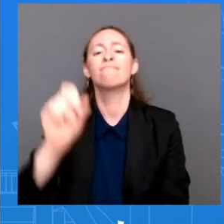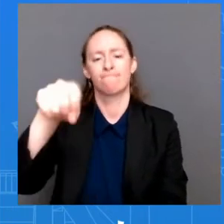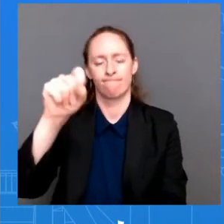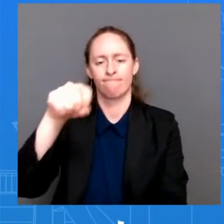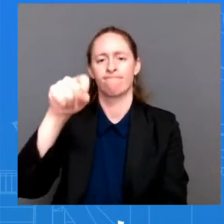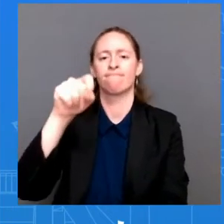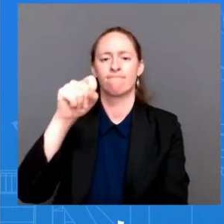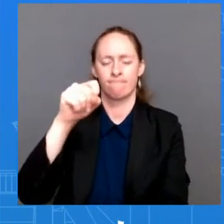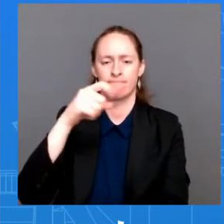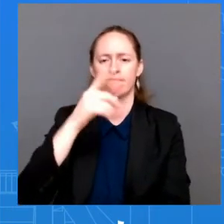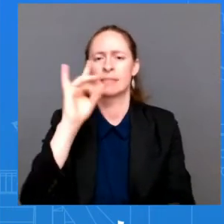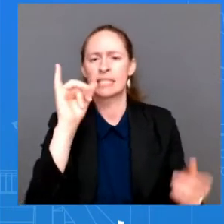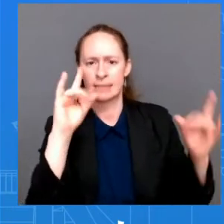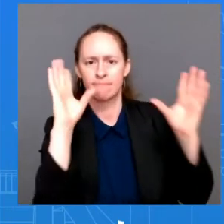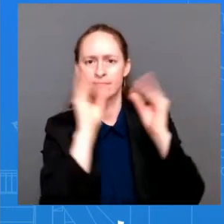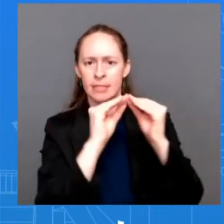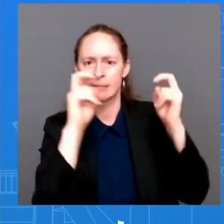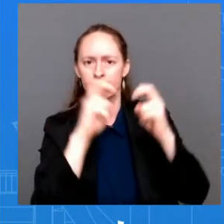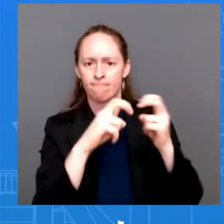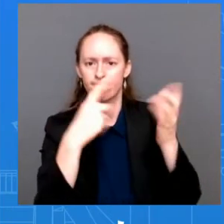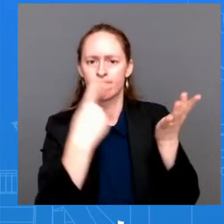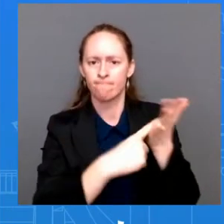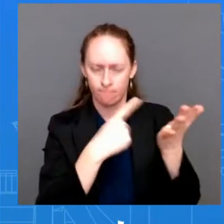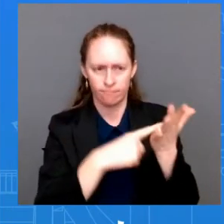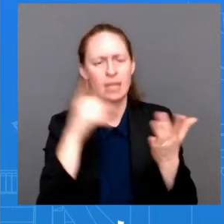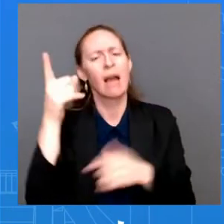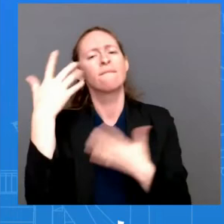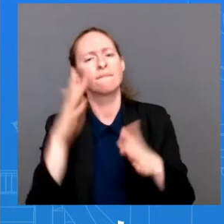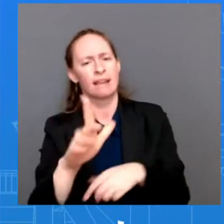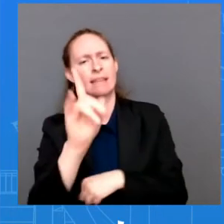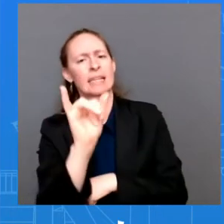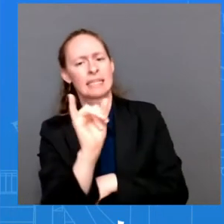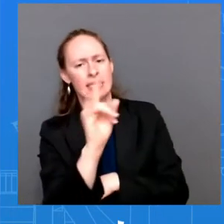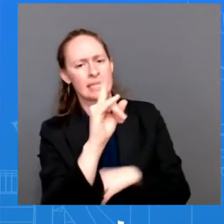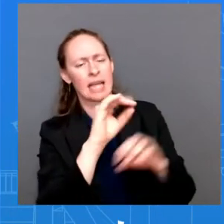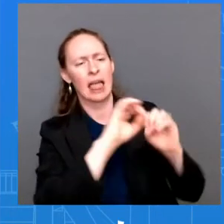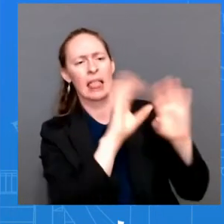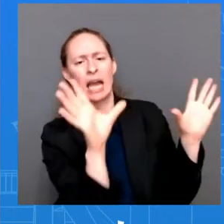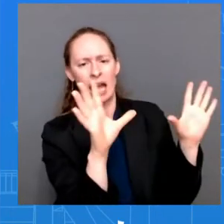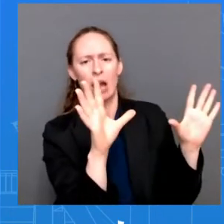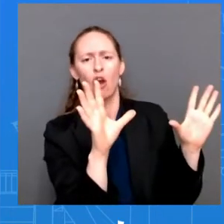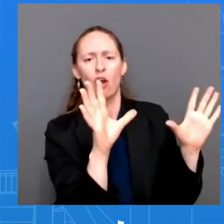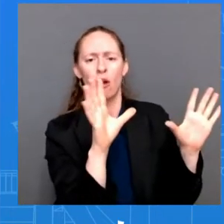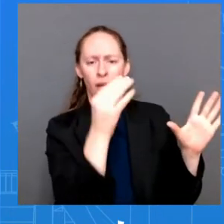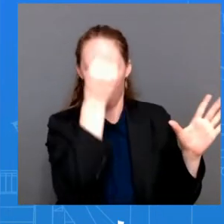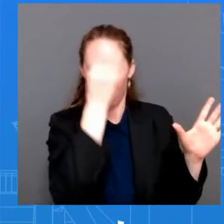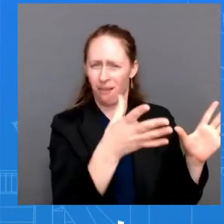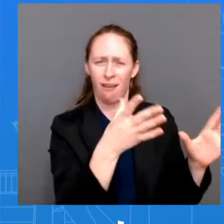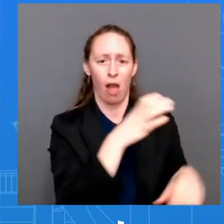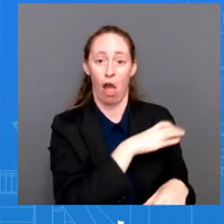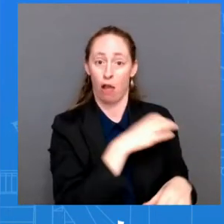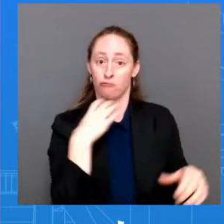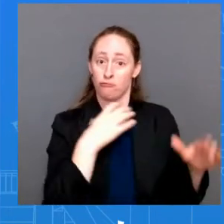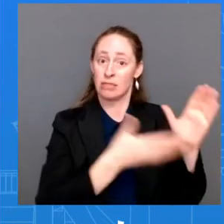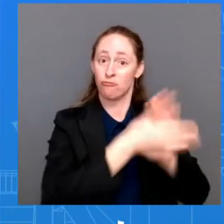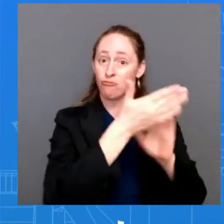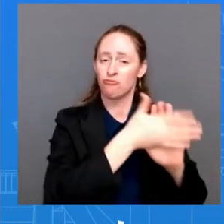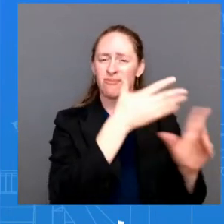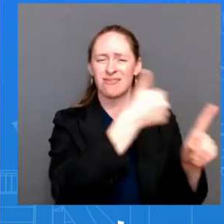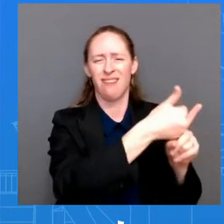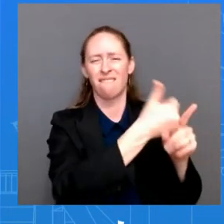made clear that Congress is an independent branch of government and that Speaker Pelosi